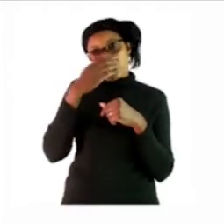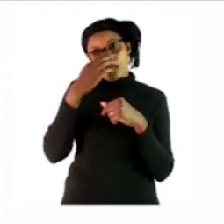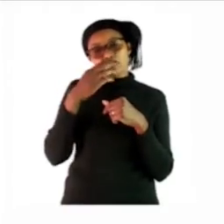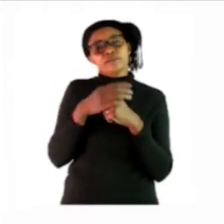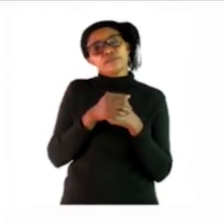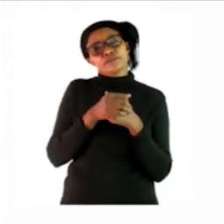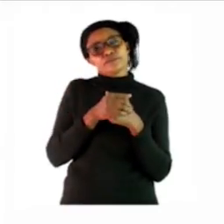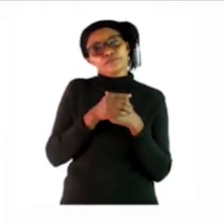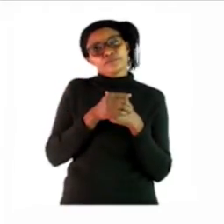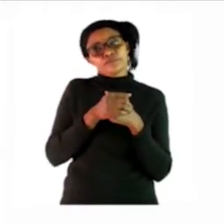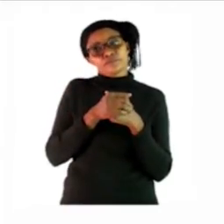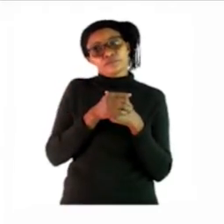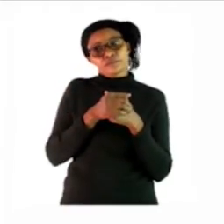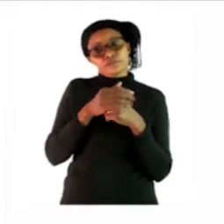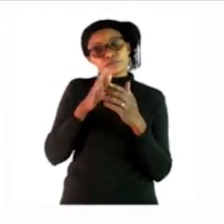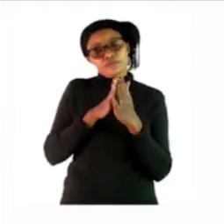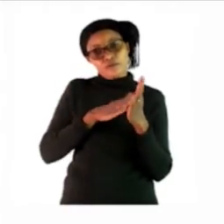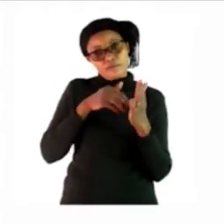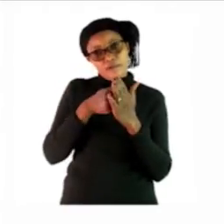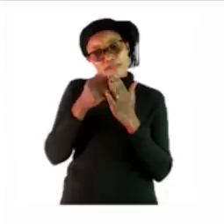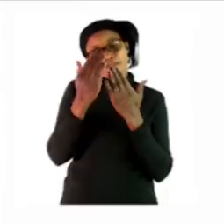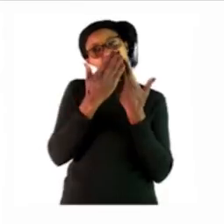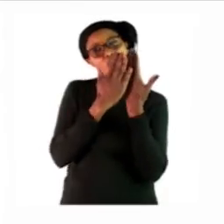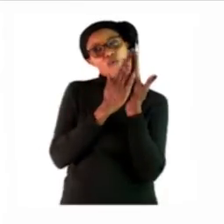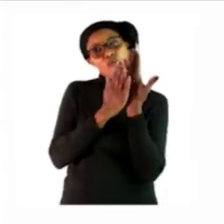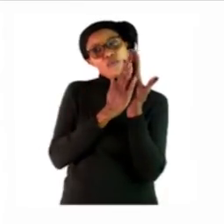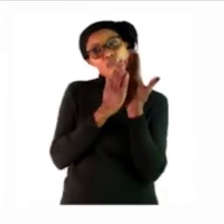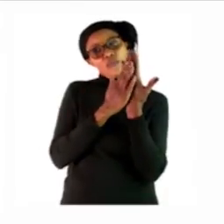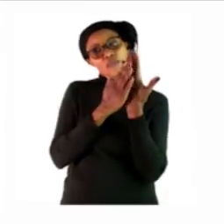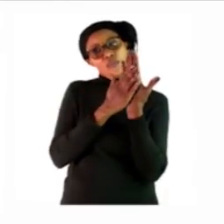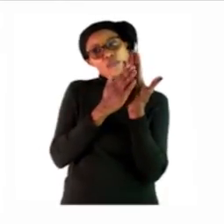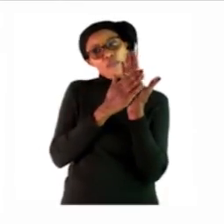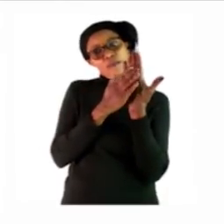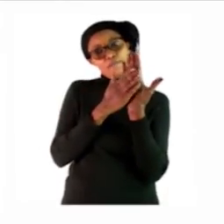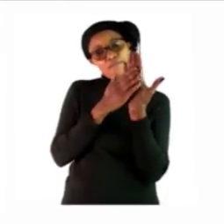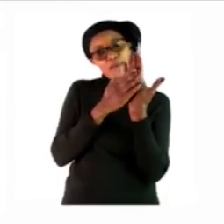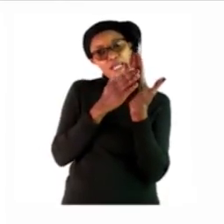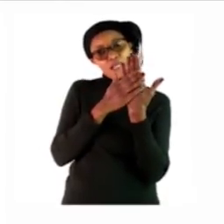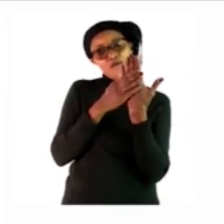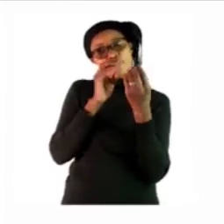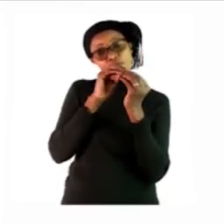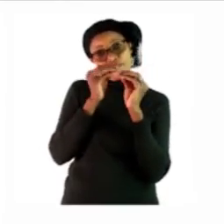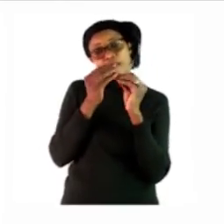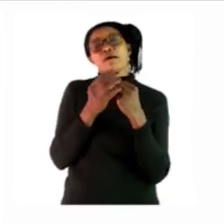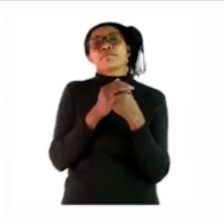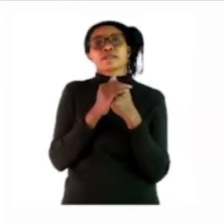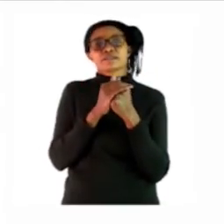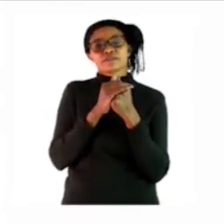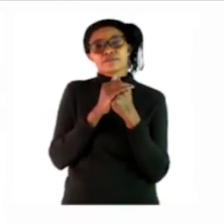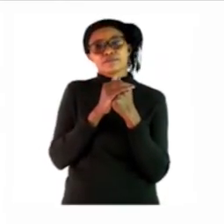the apples and then we must paste that apples at the back of the